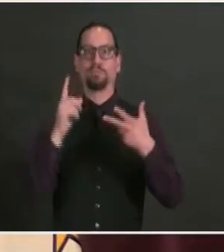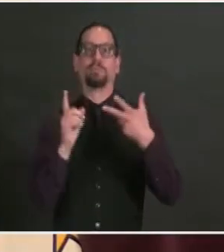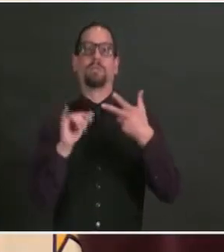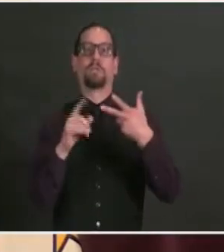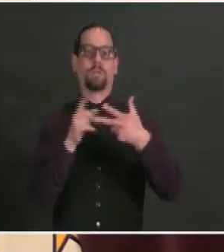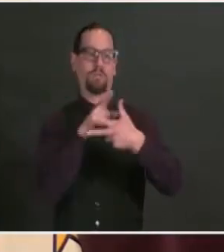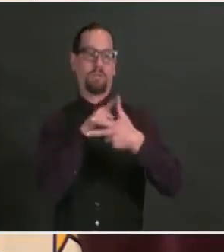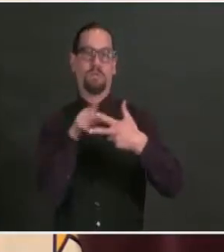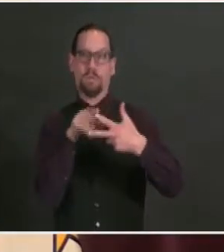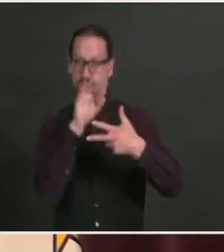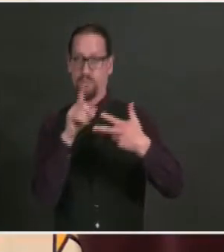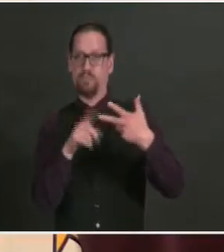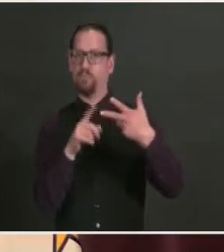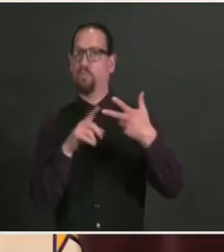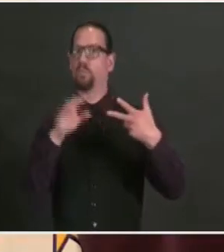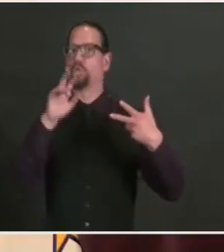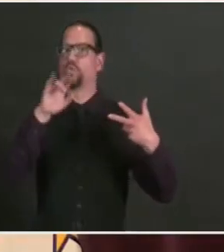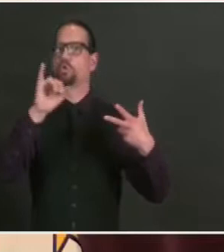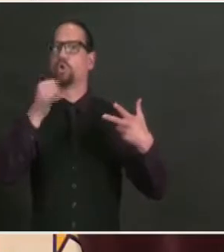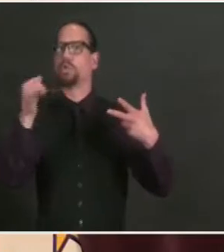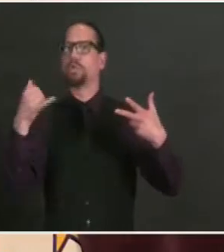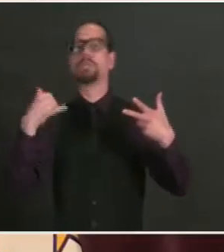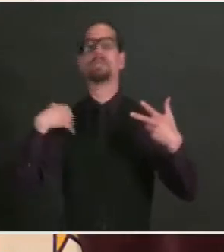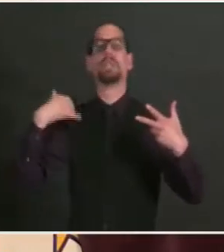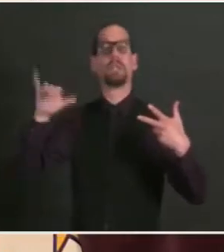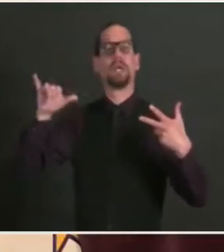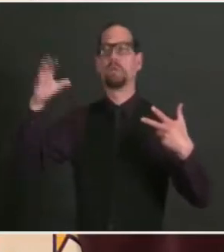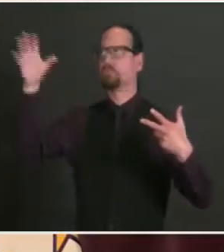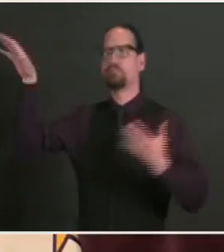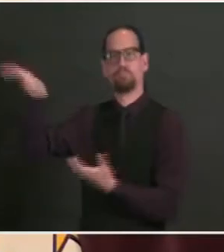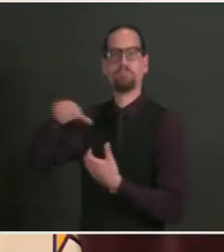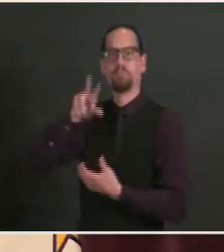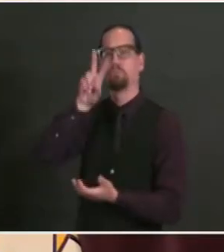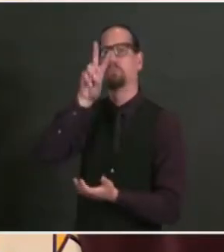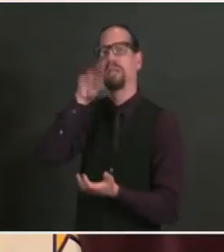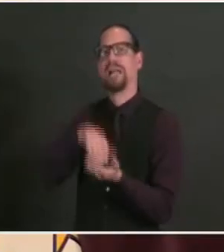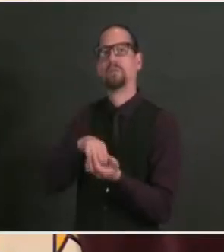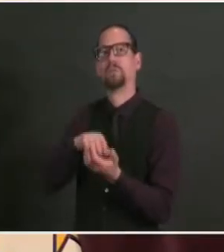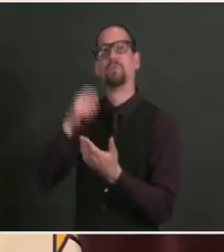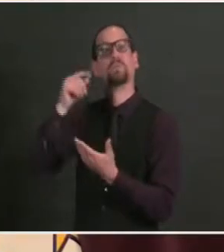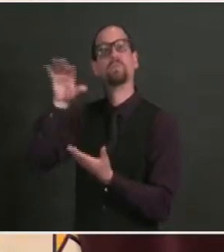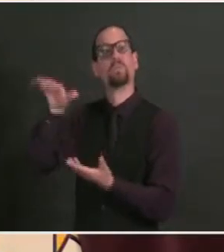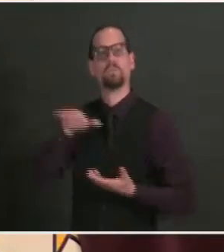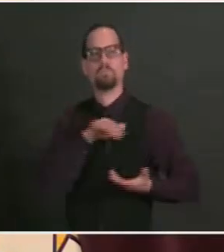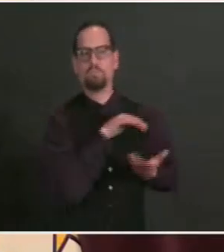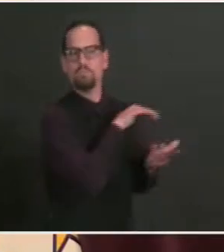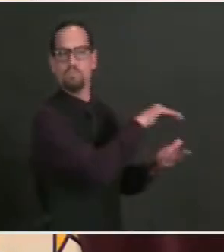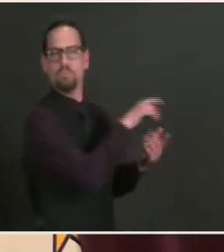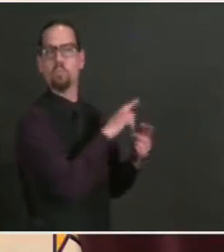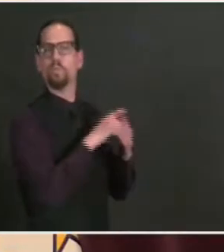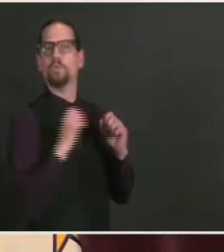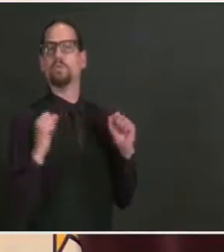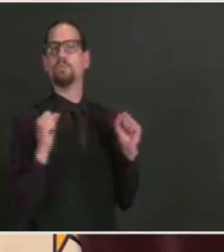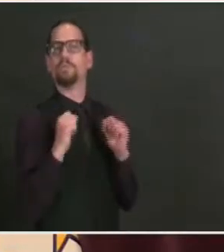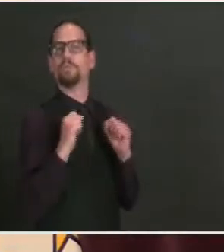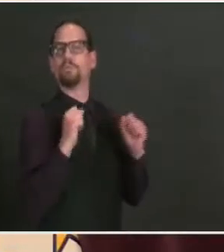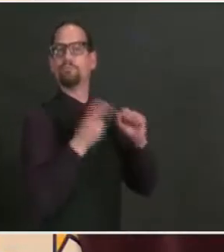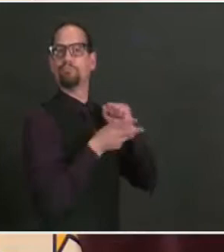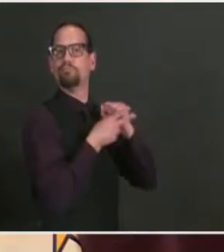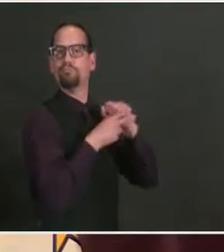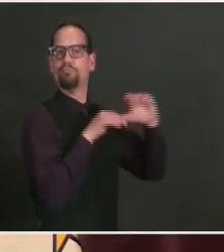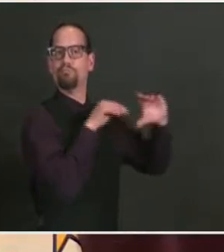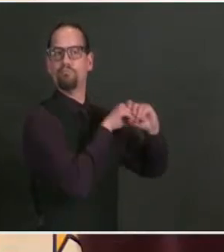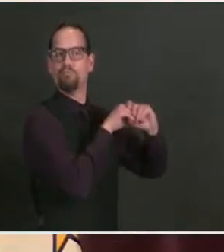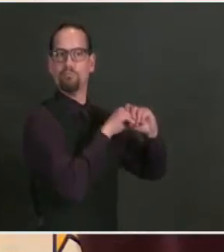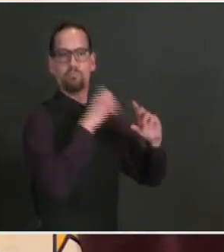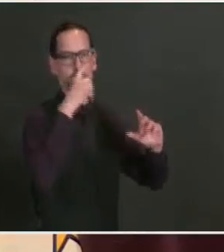hold this vaccine refrigerated. Johnson and Johnson can be stored for up to three months. So we're able to store this until the officials at the federal level have